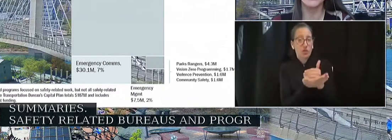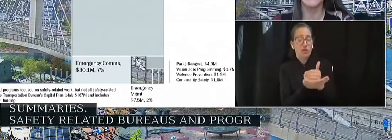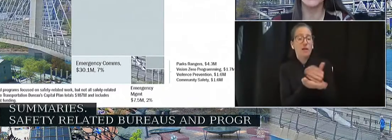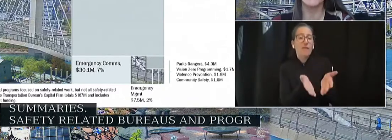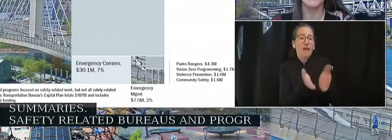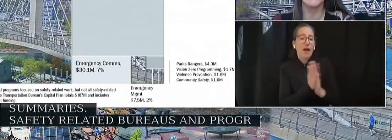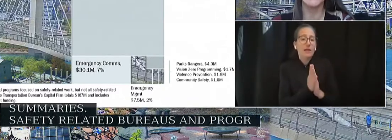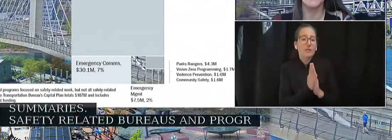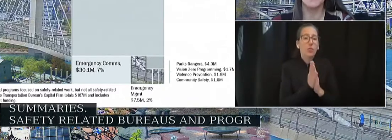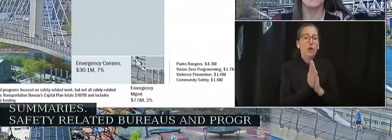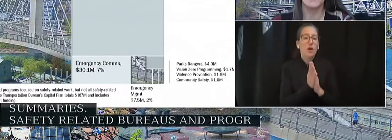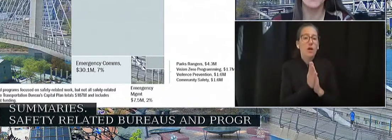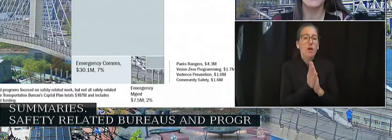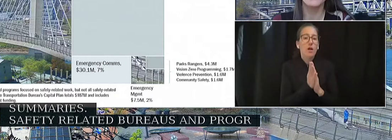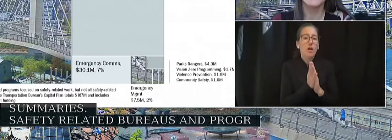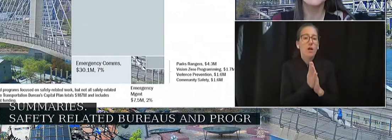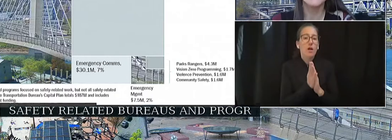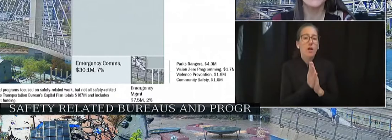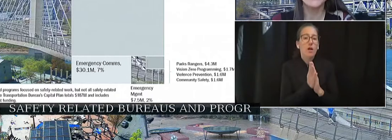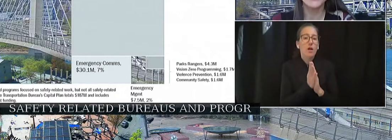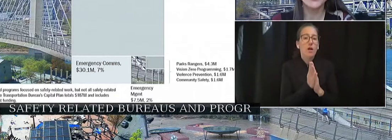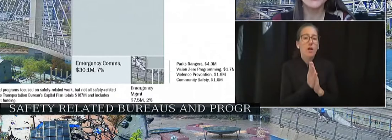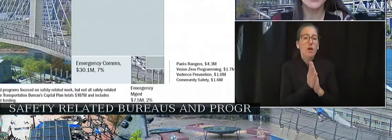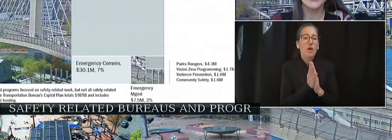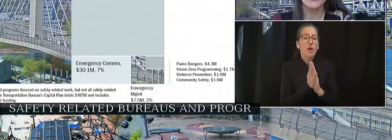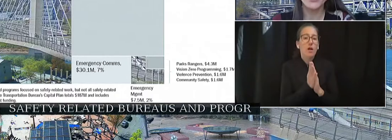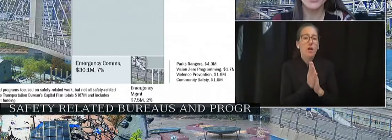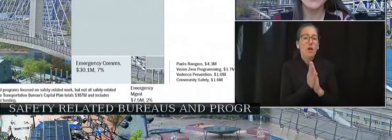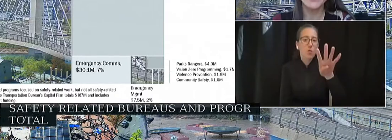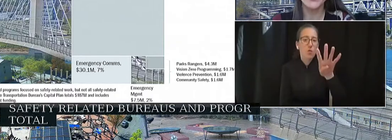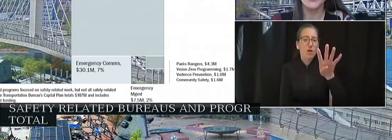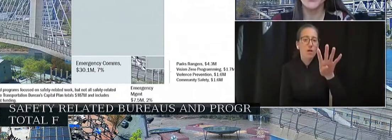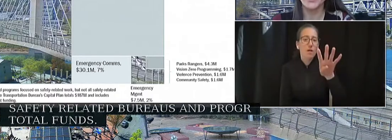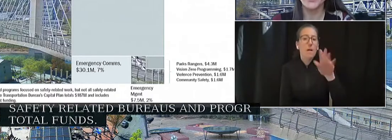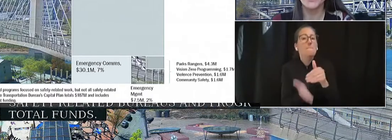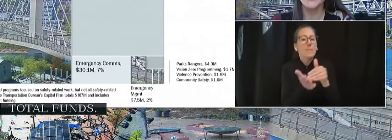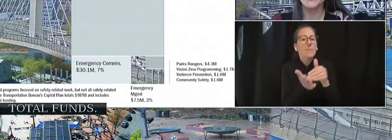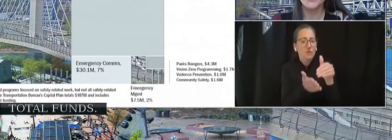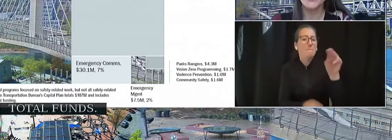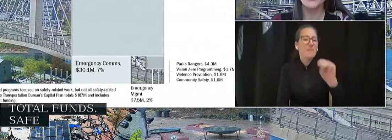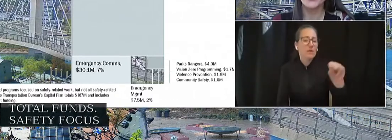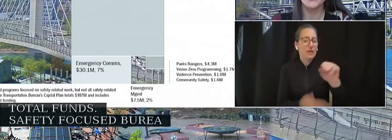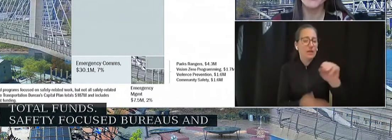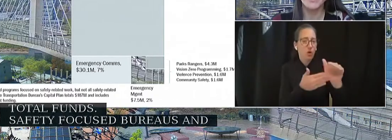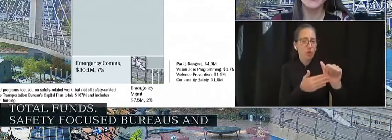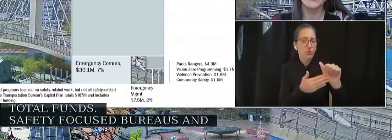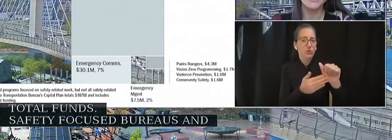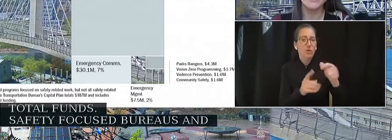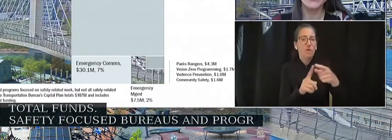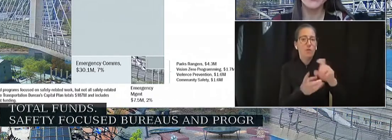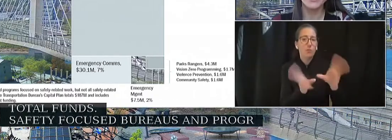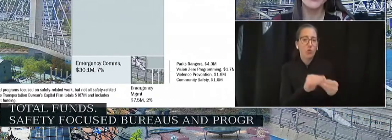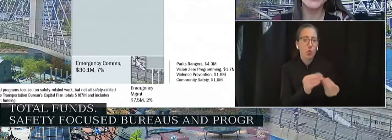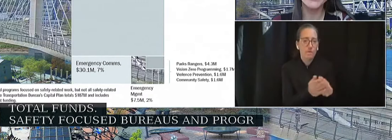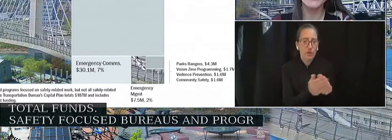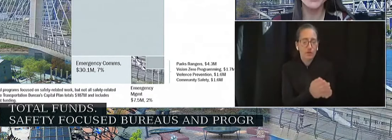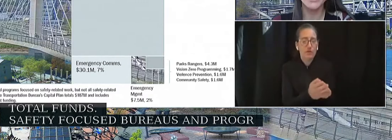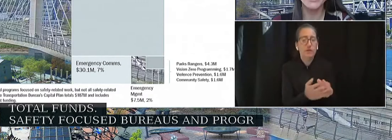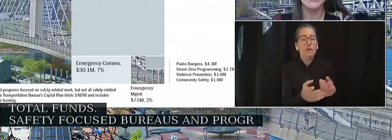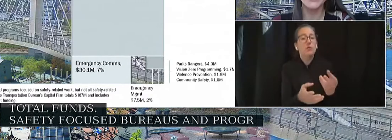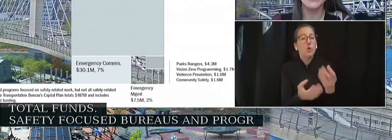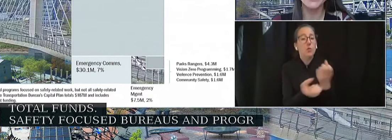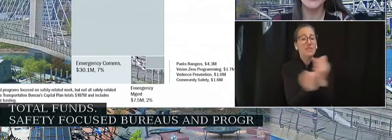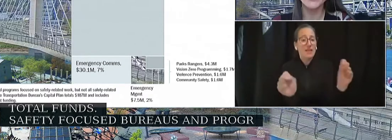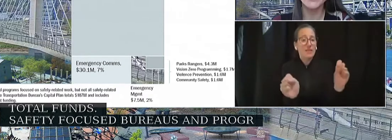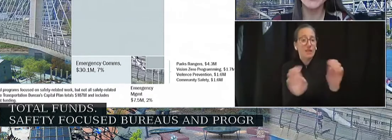in total funds. Safety-focused bureaus and programs include the Portland Police Bureau, Portland Fire and Rescue, Emergency